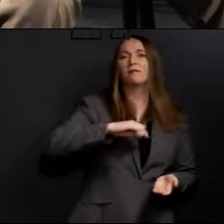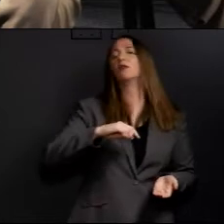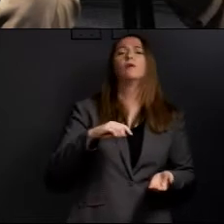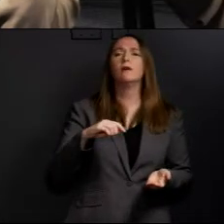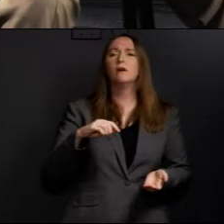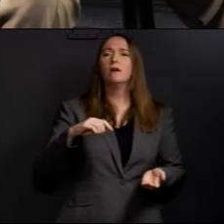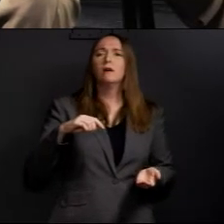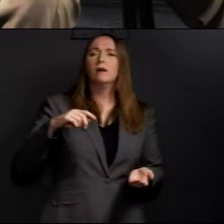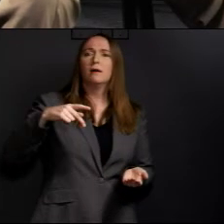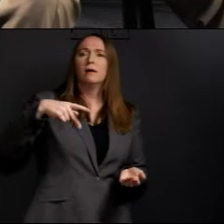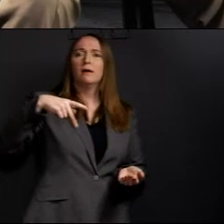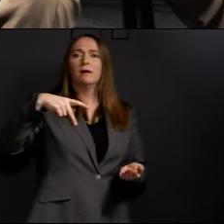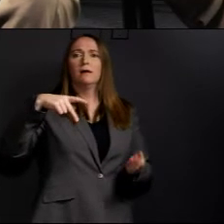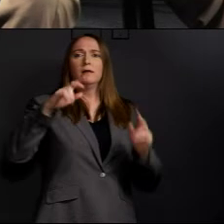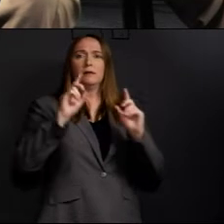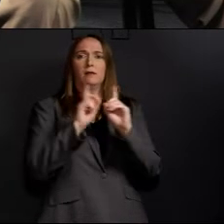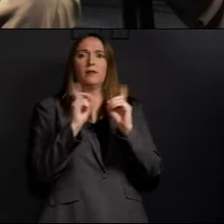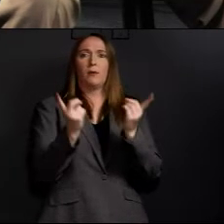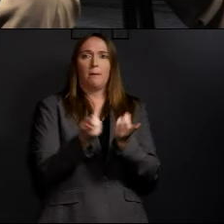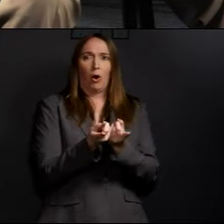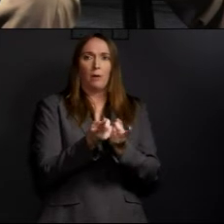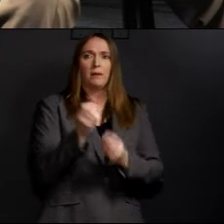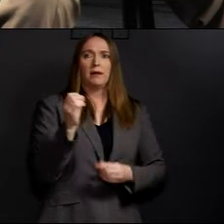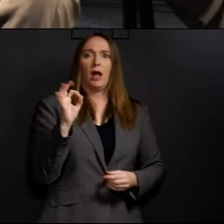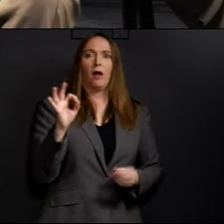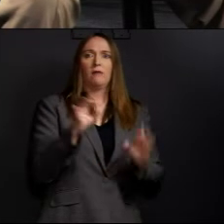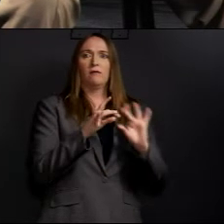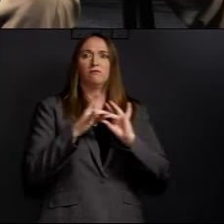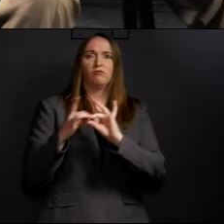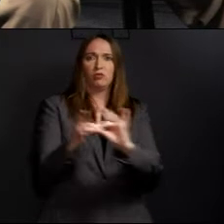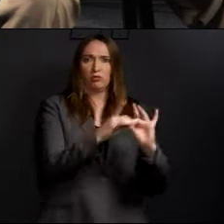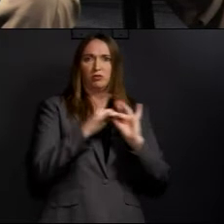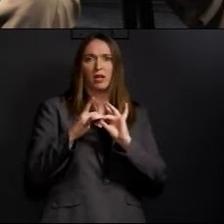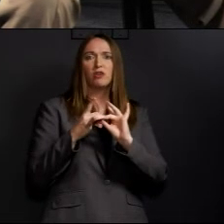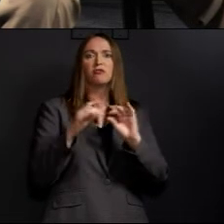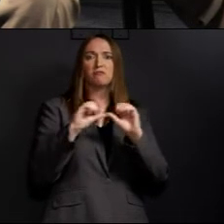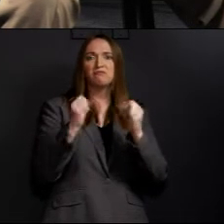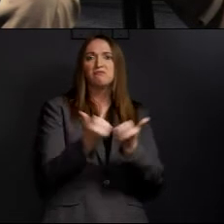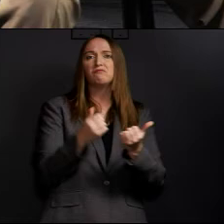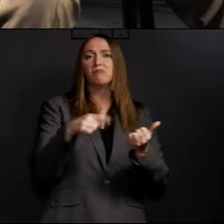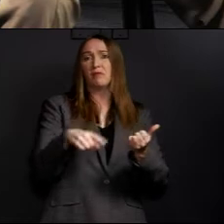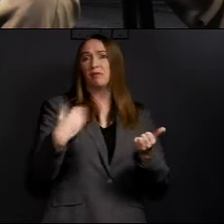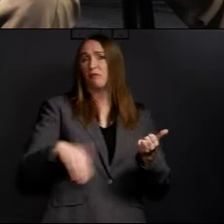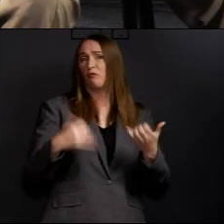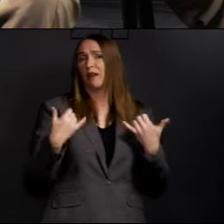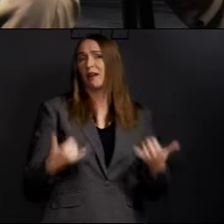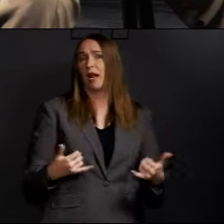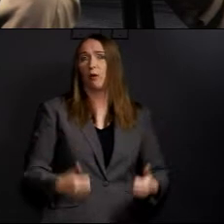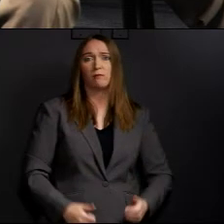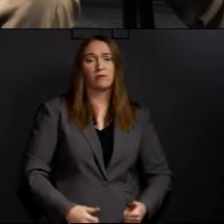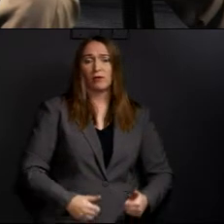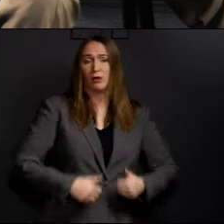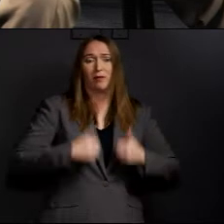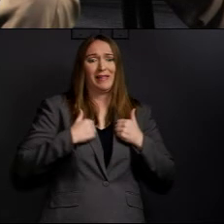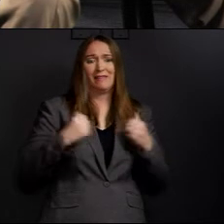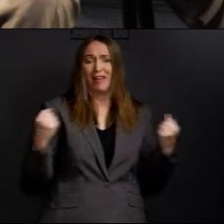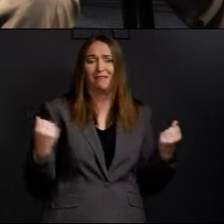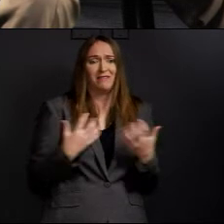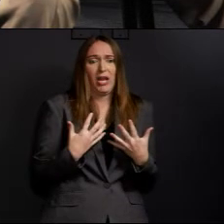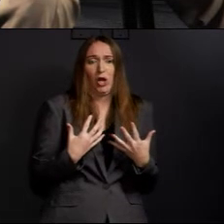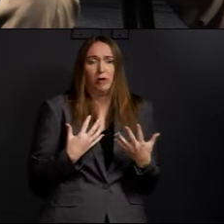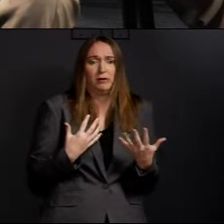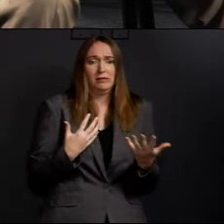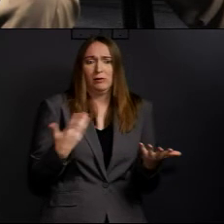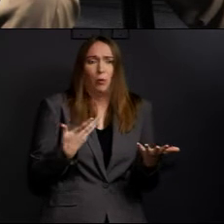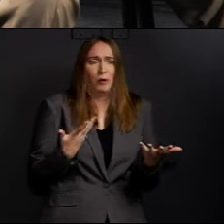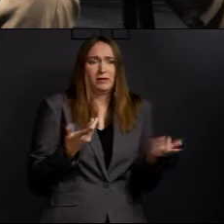a real big source of information for us because a number of renters are living in fear right now, not knowing what's going to happen. So it's good to have that